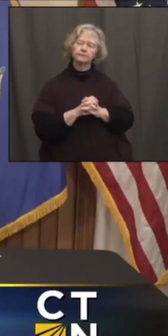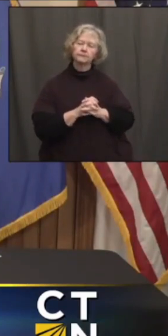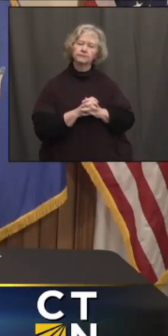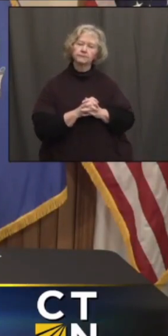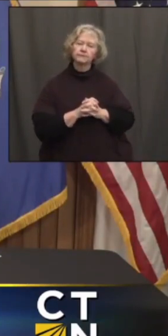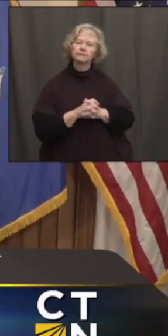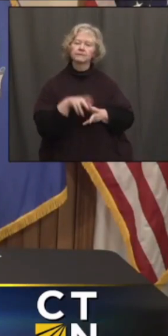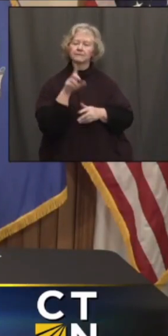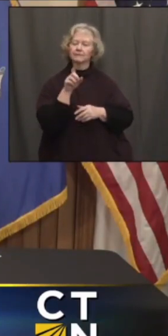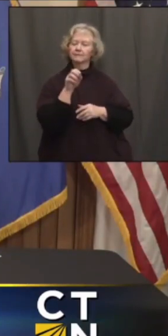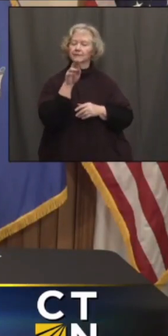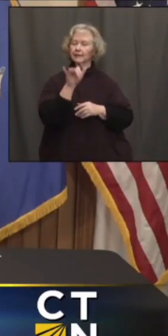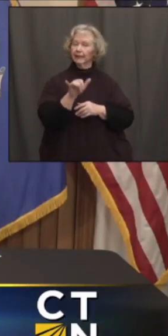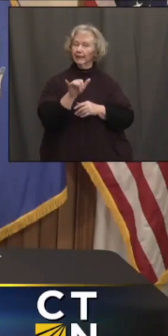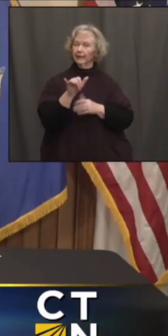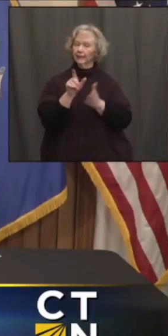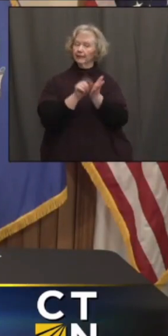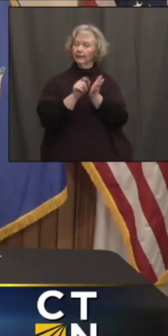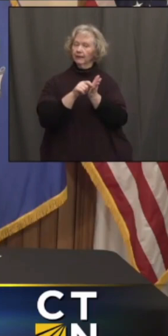The day of New London.